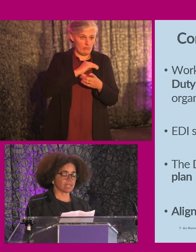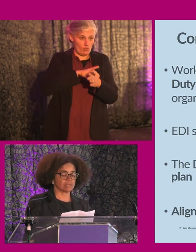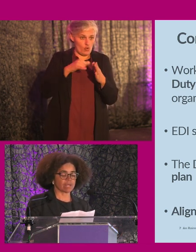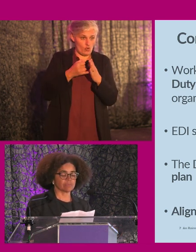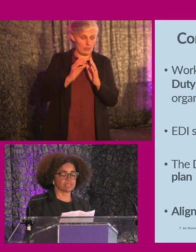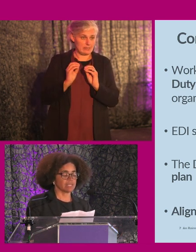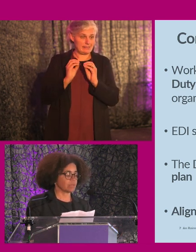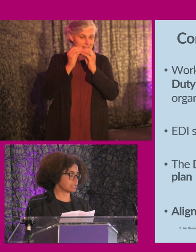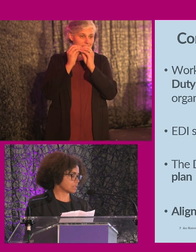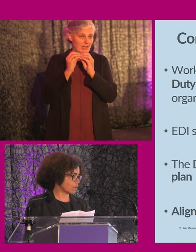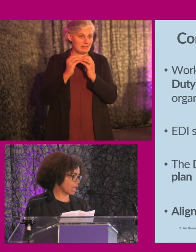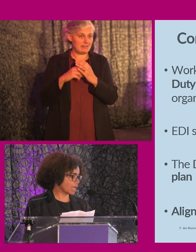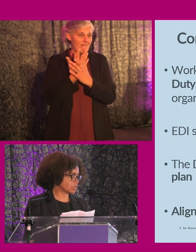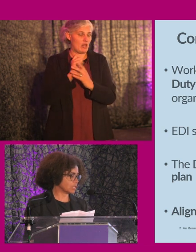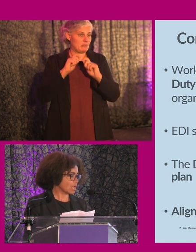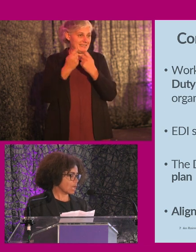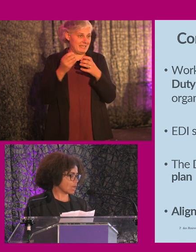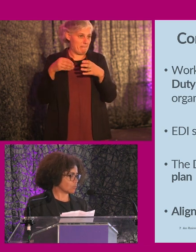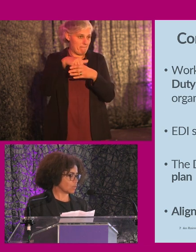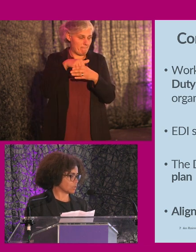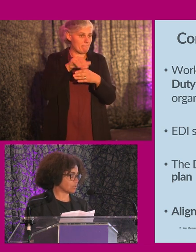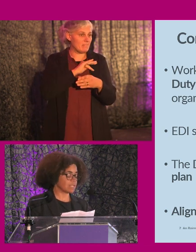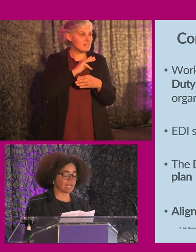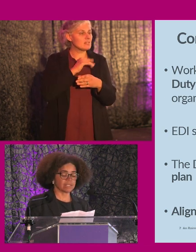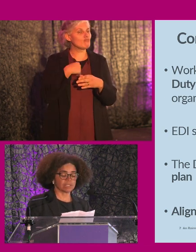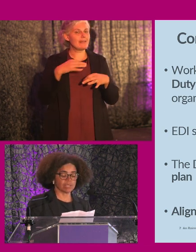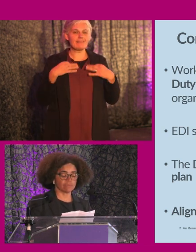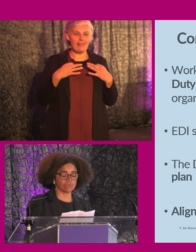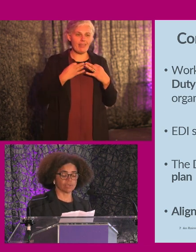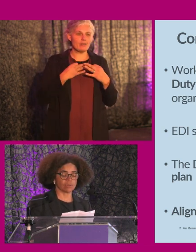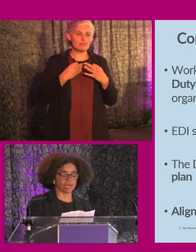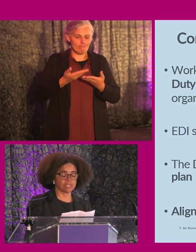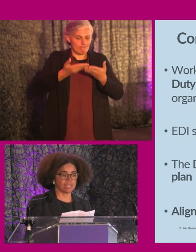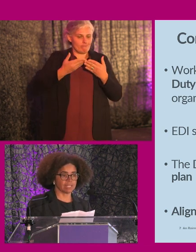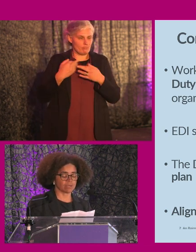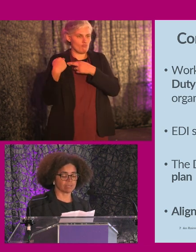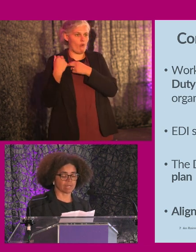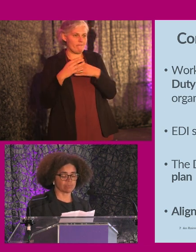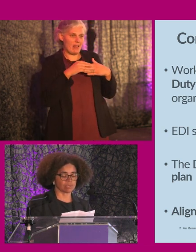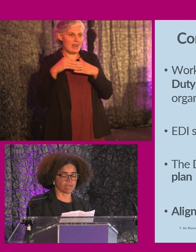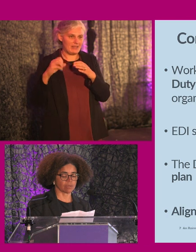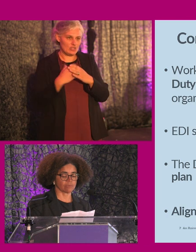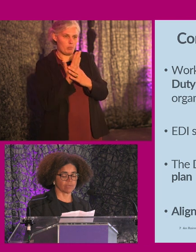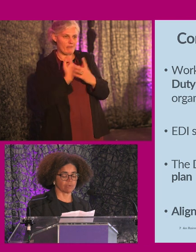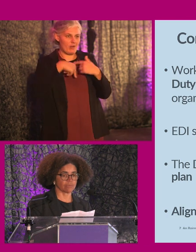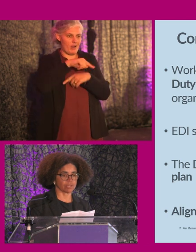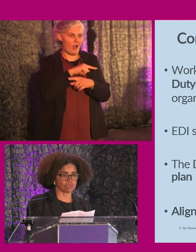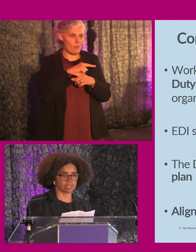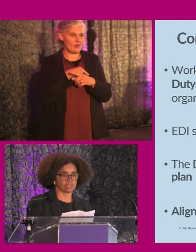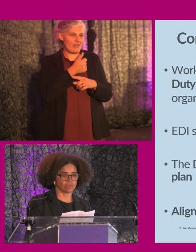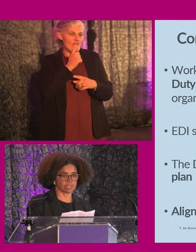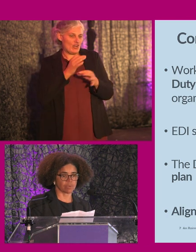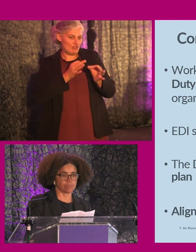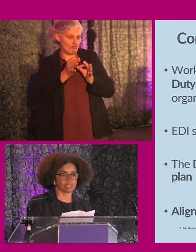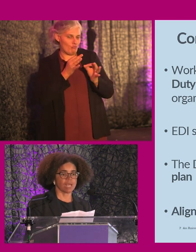design and development team, is that I actually was really delighted to be given the role of actually leading on the development of the first